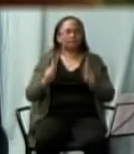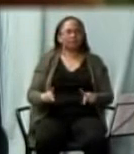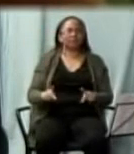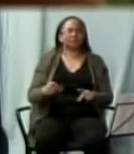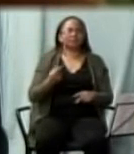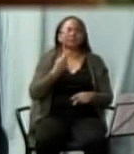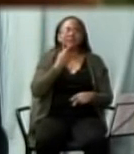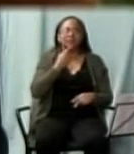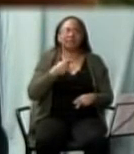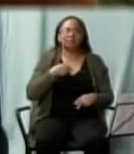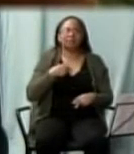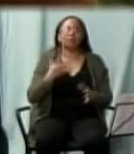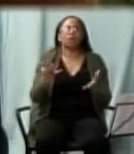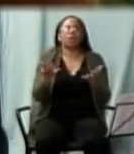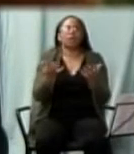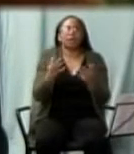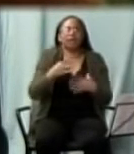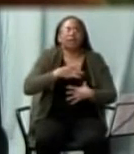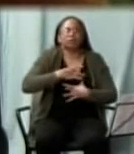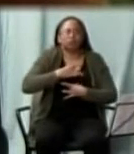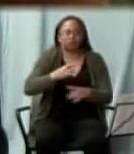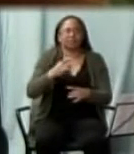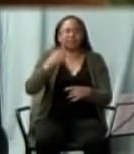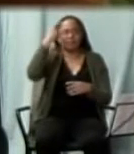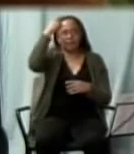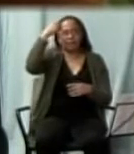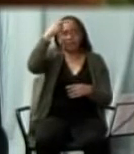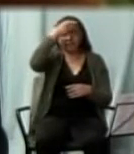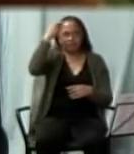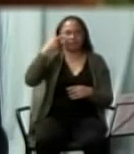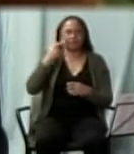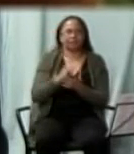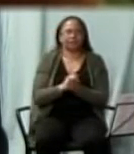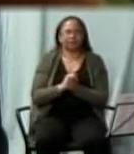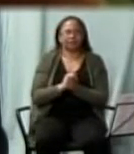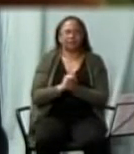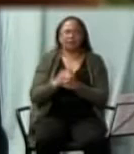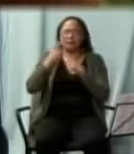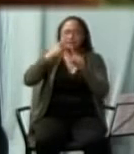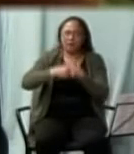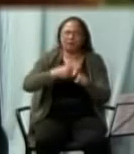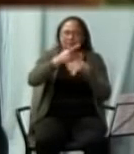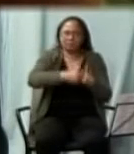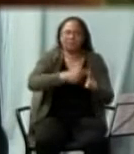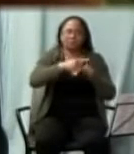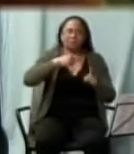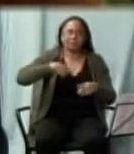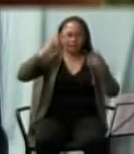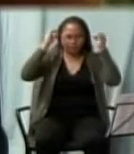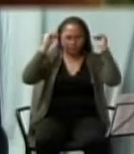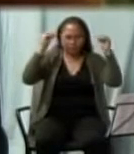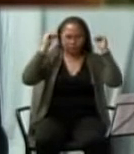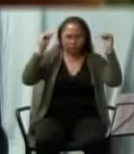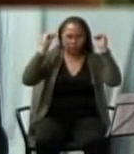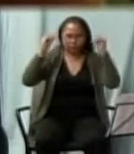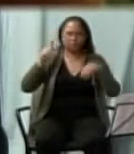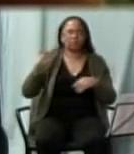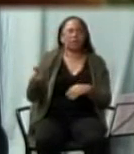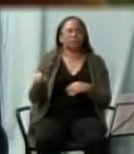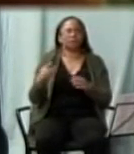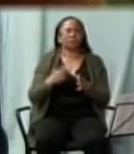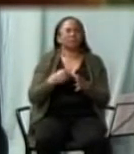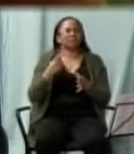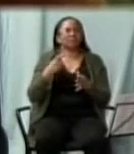he was interested in the Catholic faith. I spent many, many months instructing him and he said no,